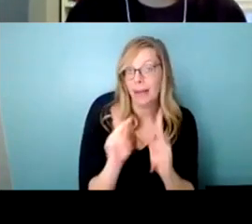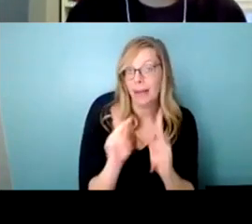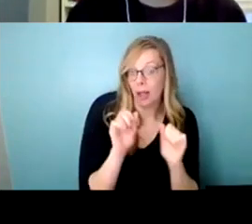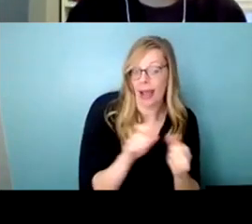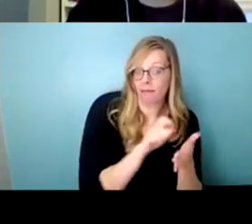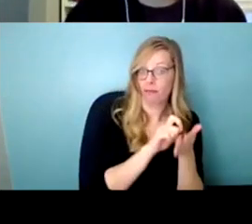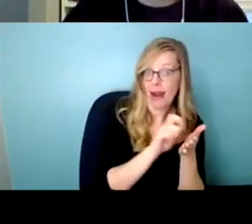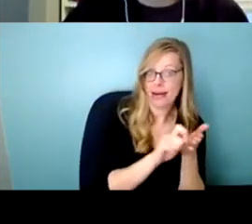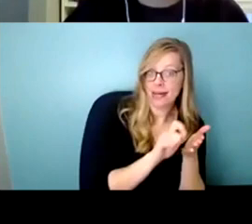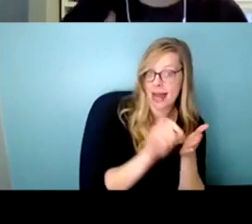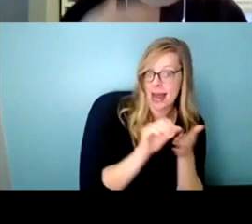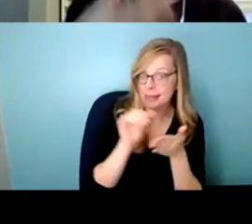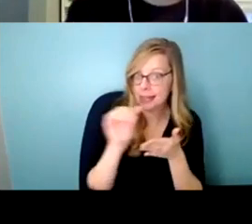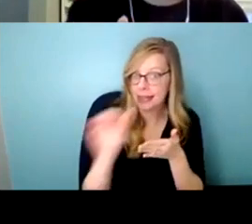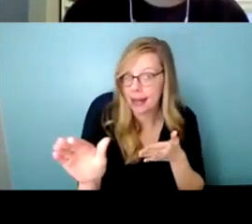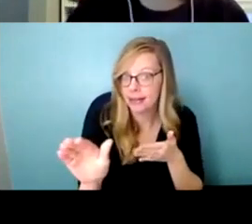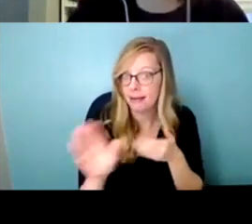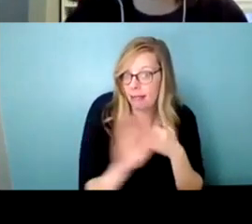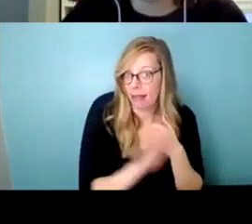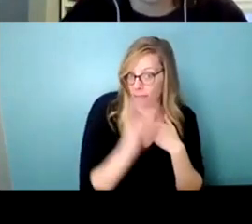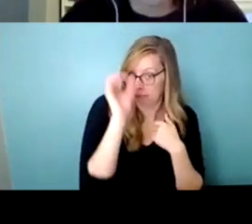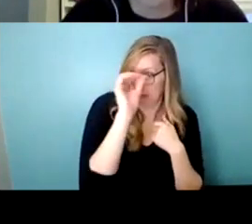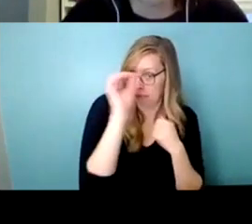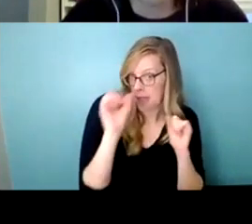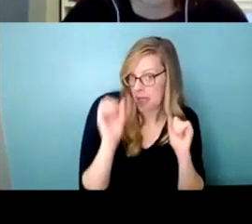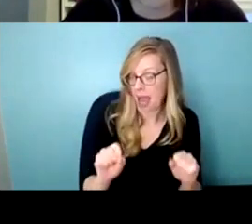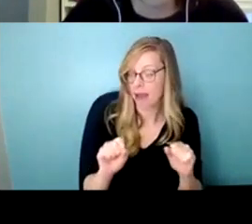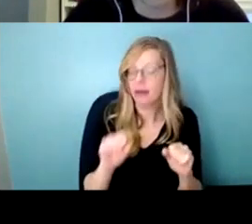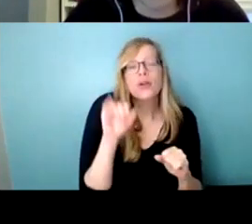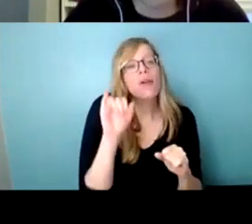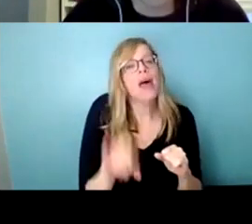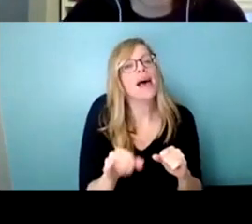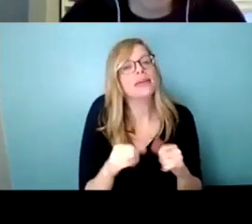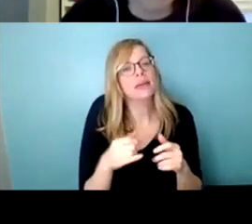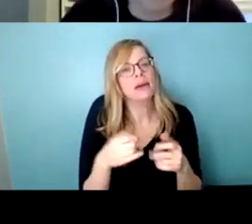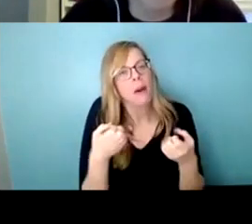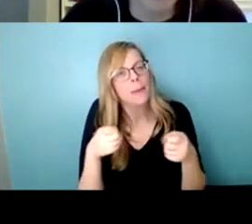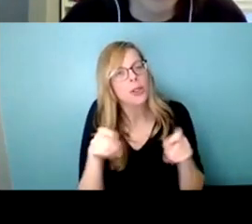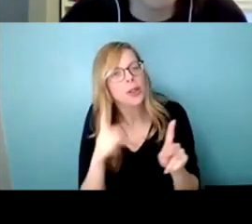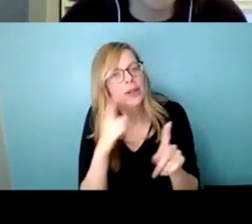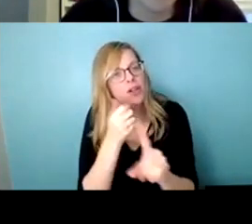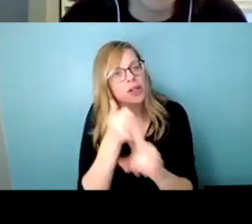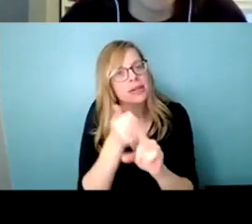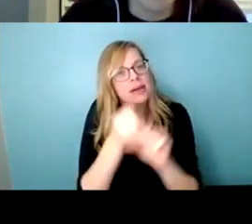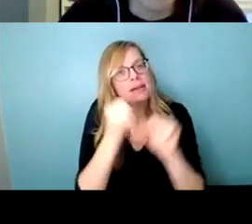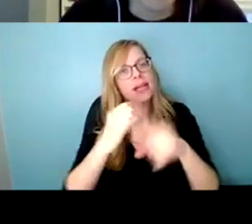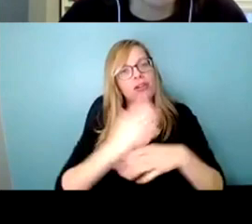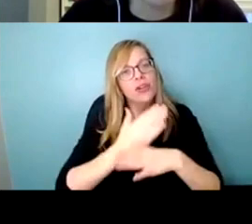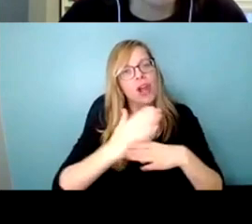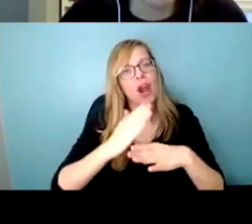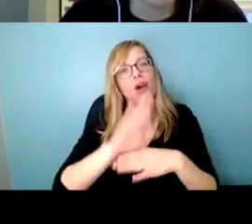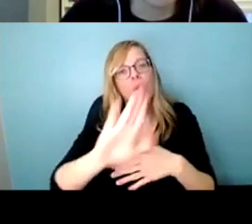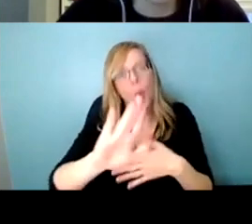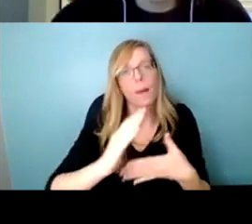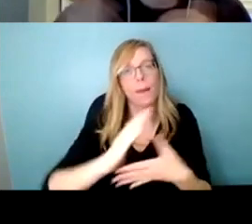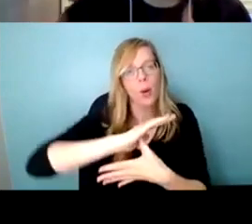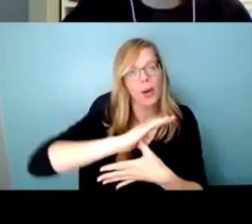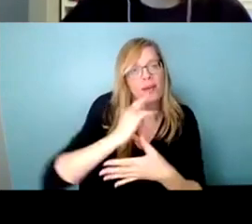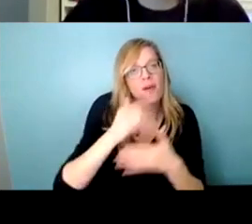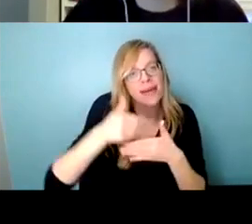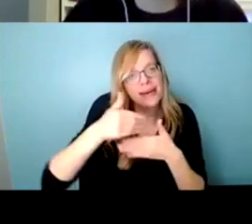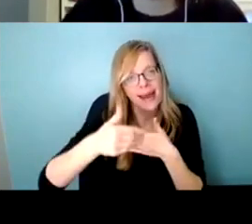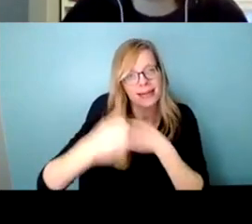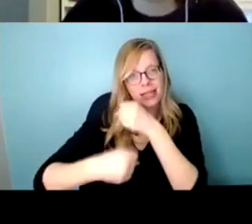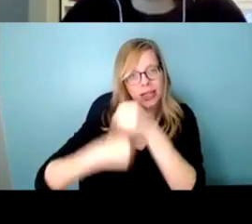submit written submissions so that's an opportunity to um share what your priorities are for um for the next